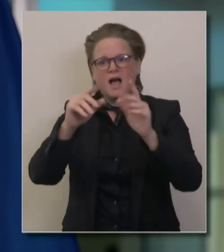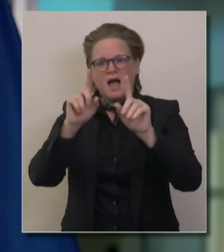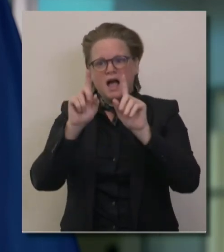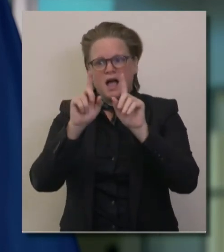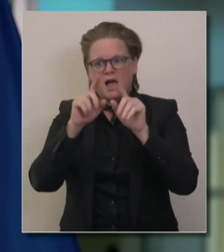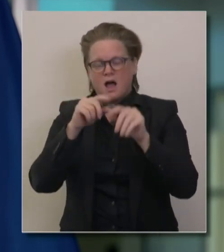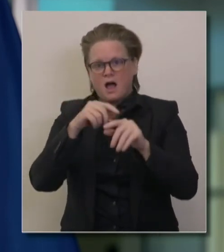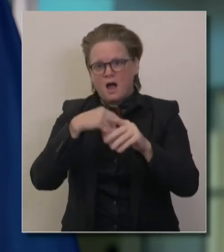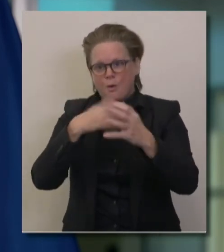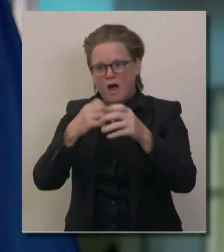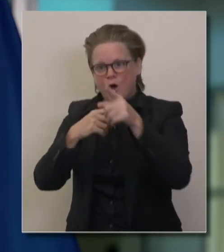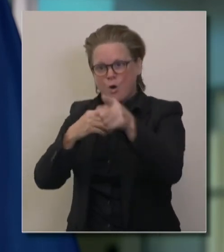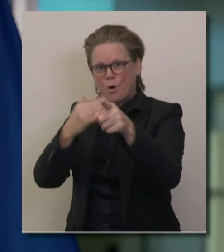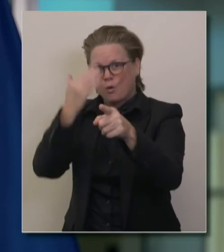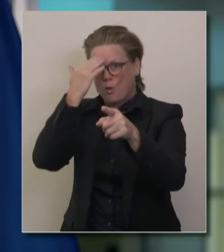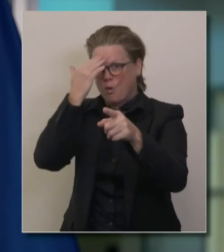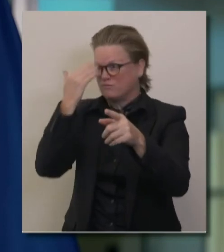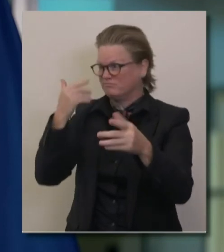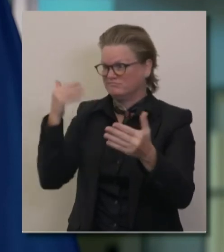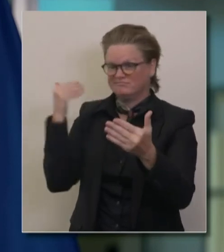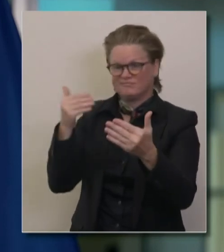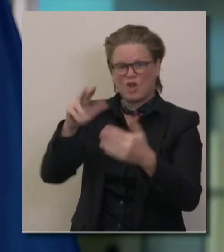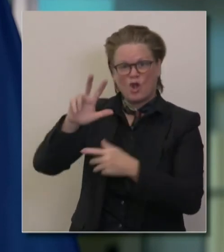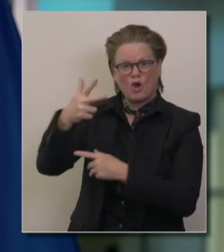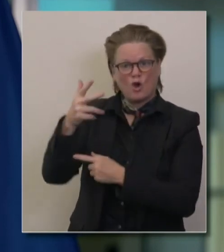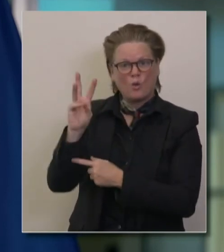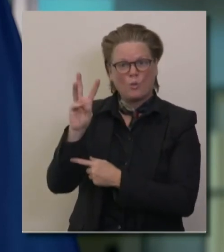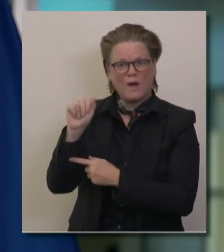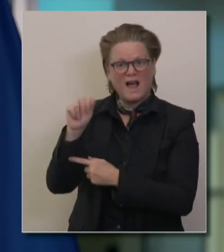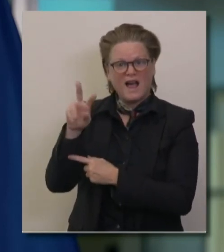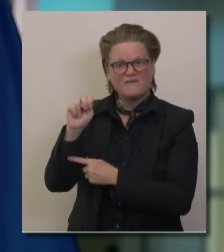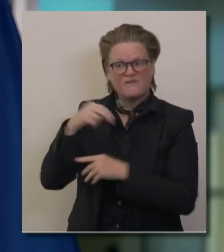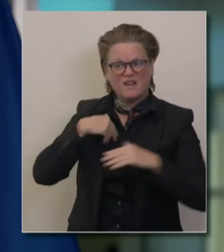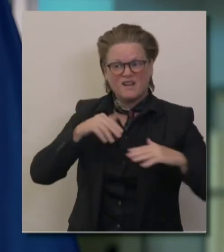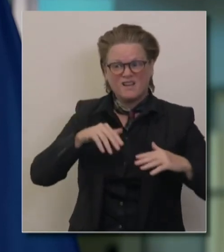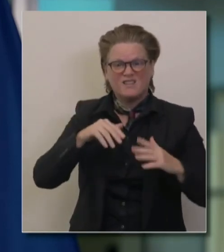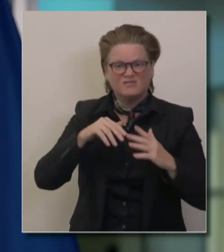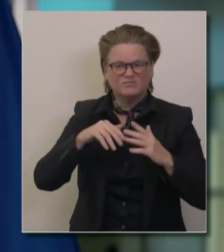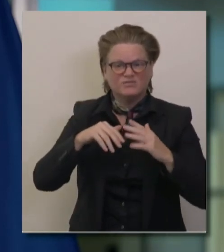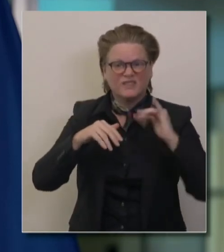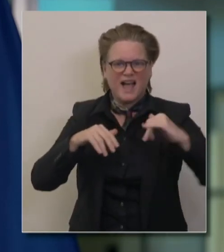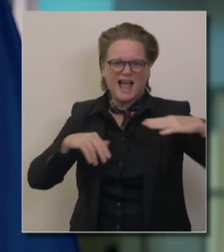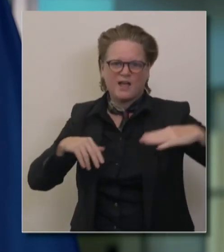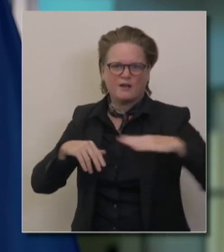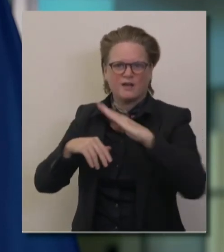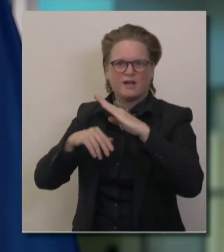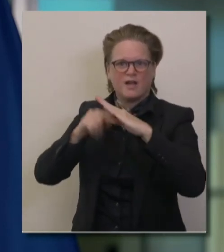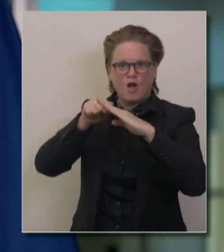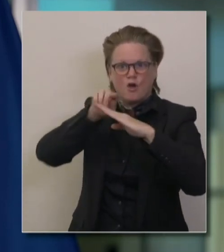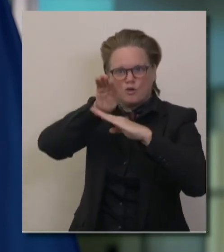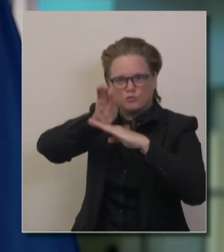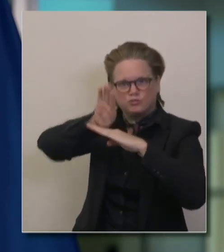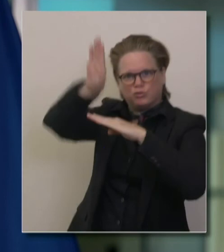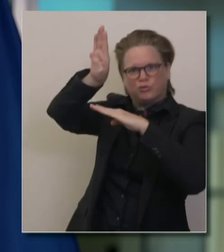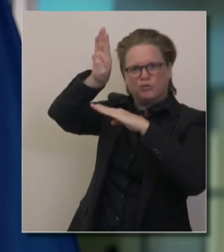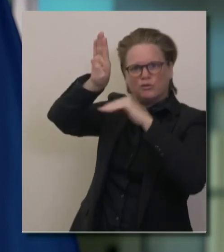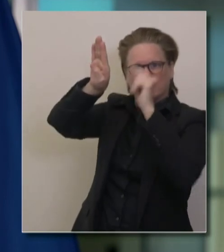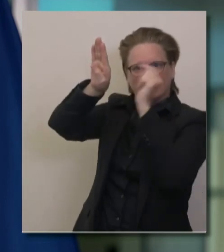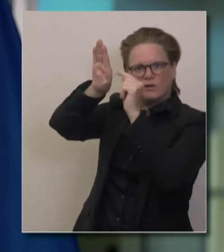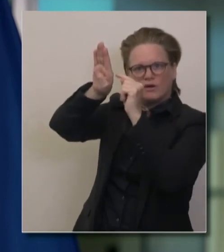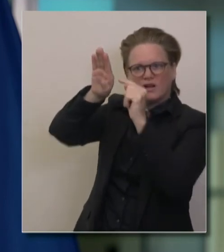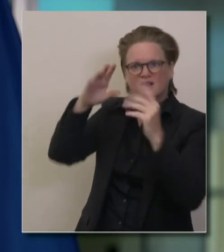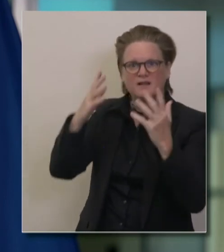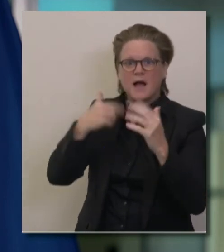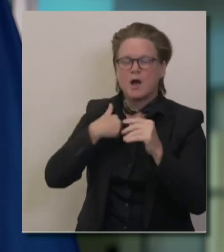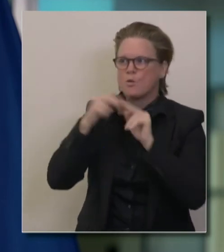wave. We don't anticipate a fourth. Vaccines are on the way. Over 2.1 million doses of vaccine we anticipate to distribute